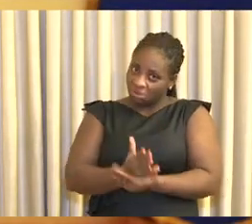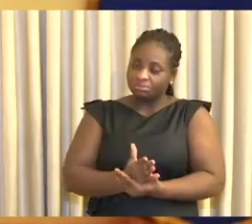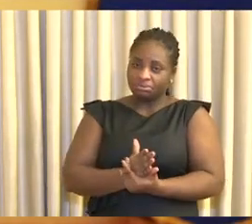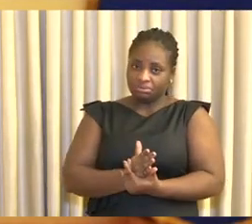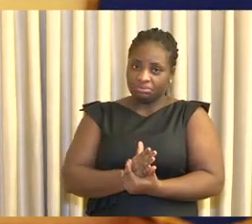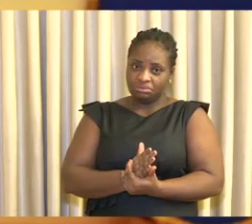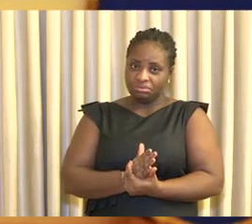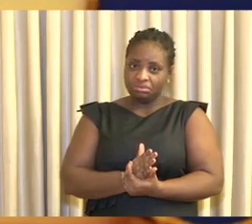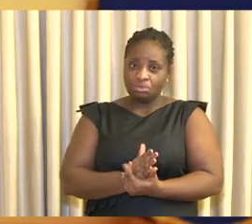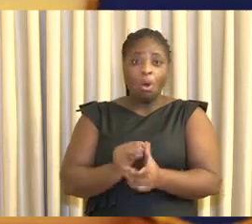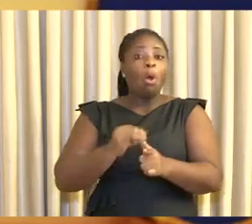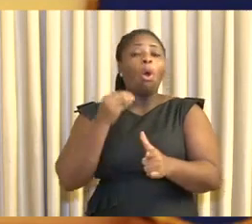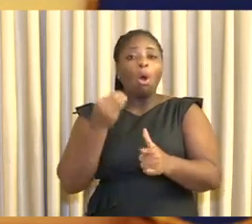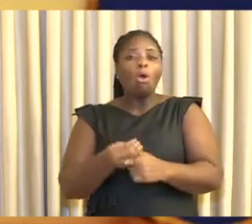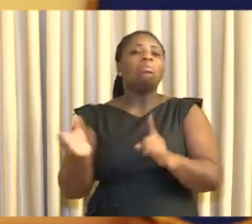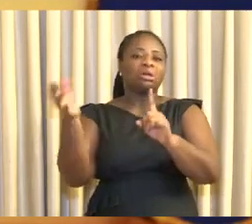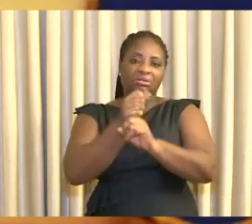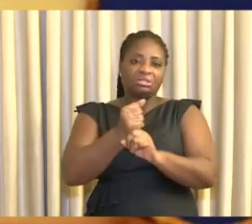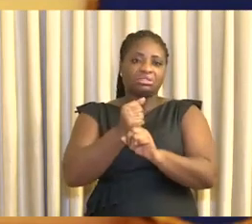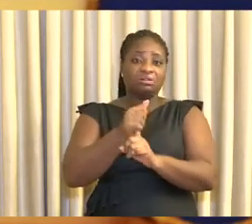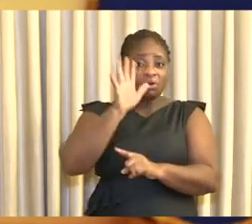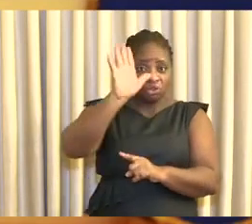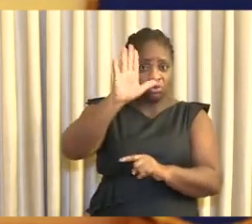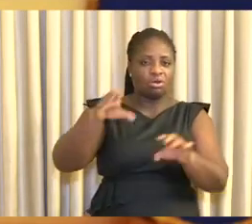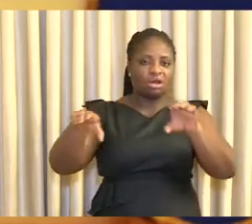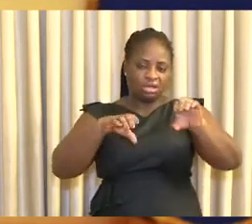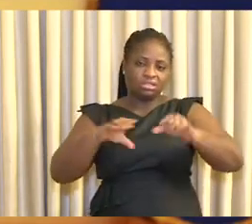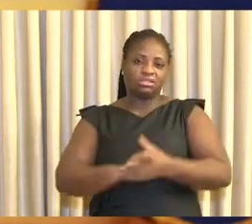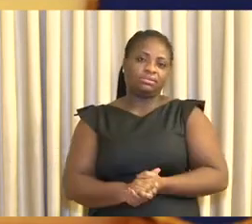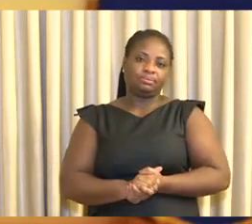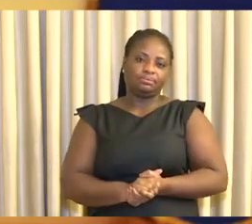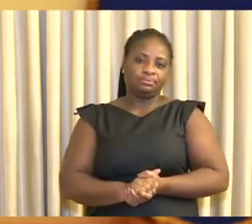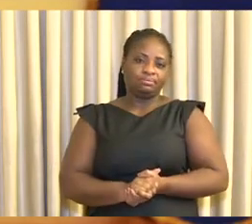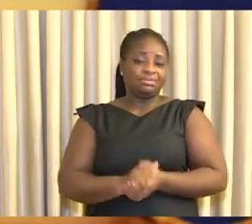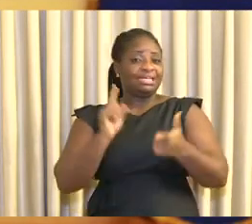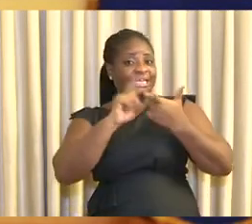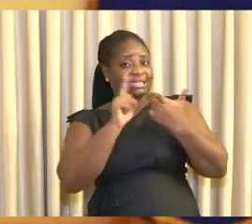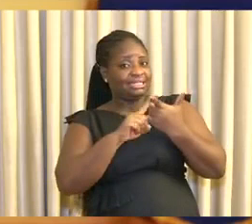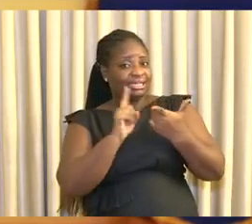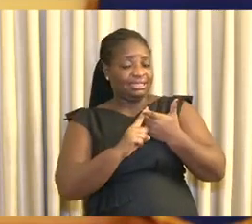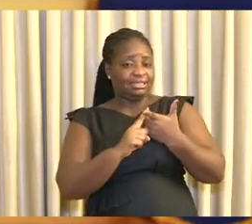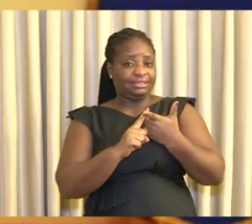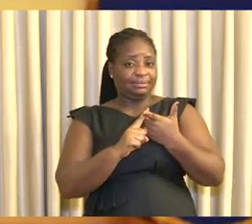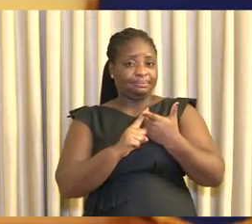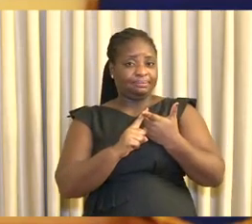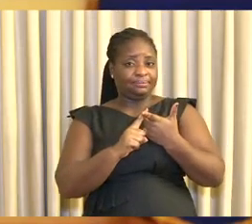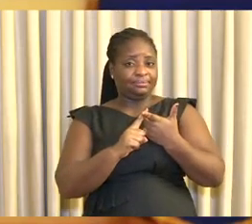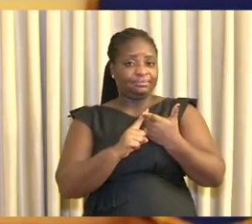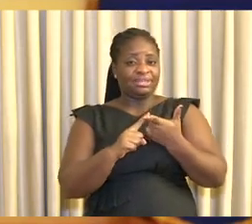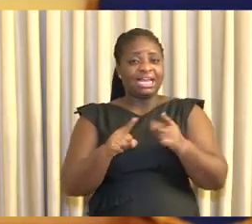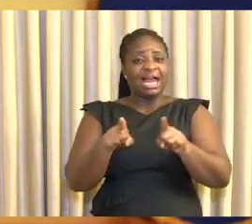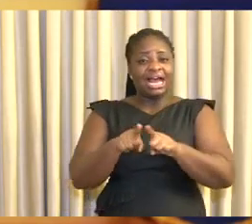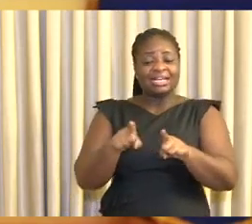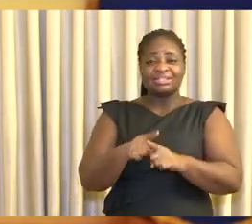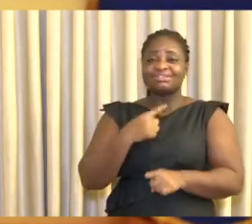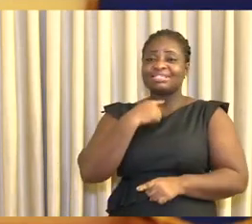or be held accountable for your actions. Secondly, as been aptly stated by the